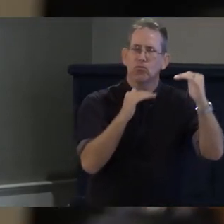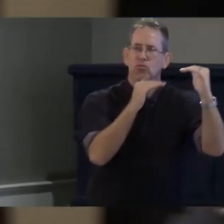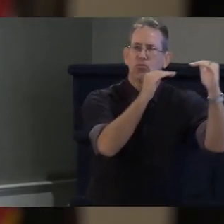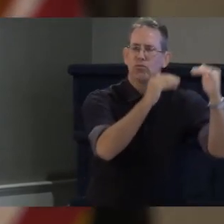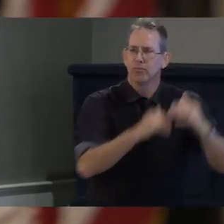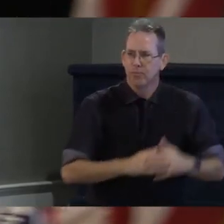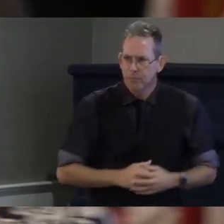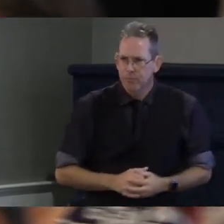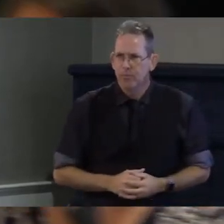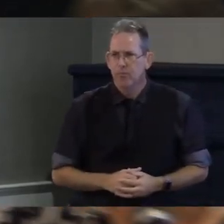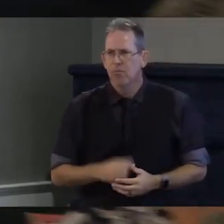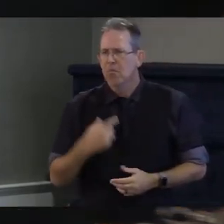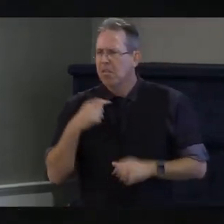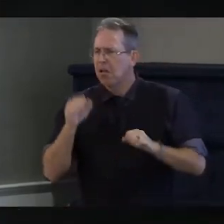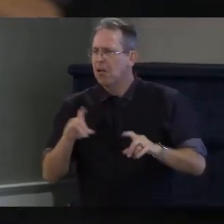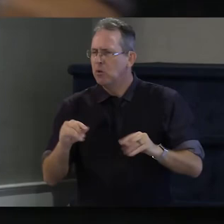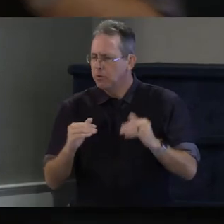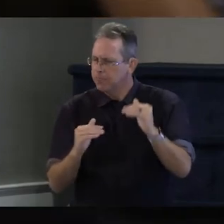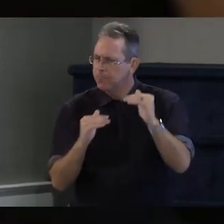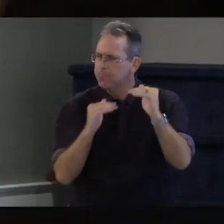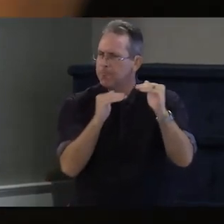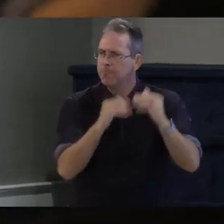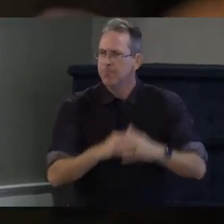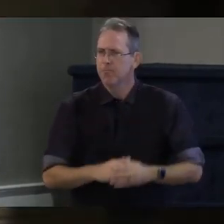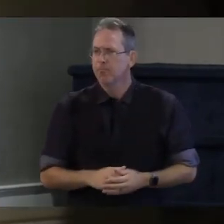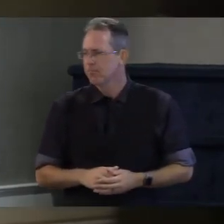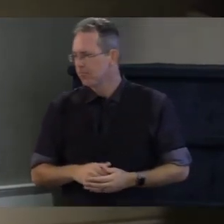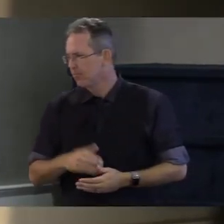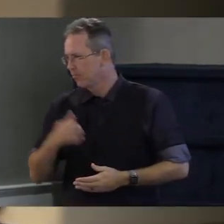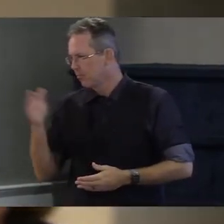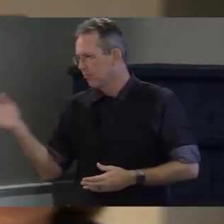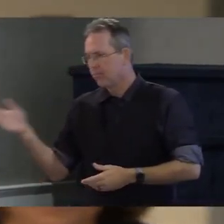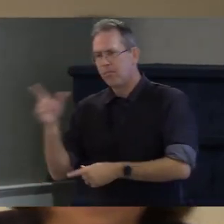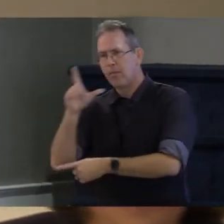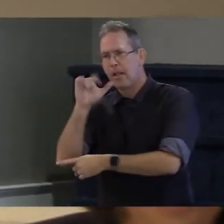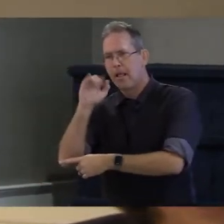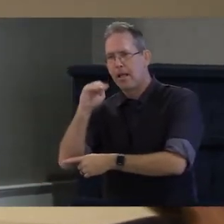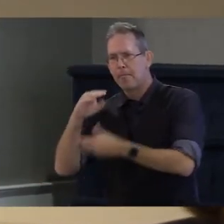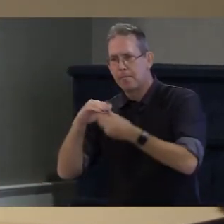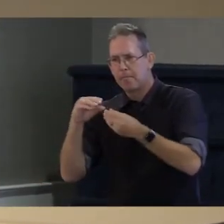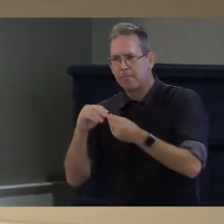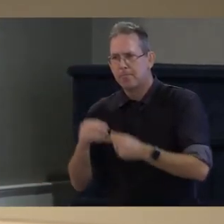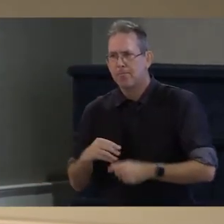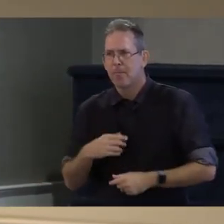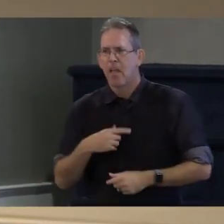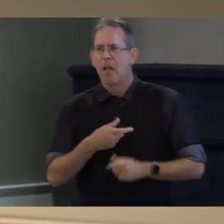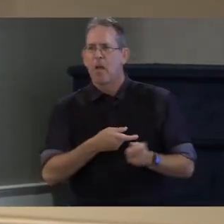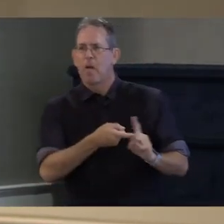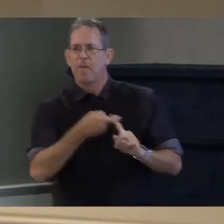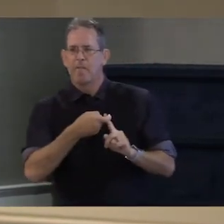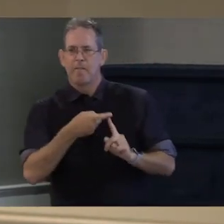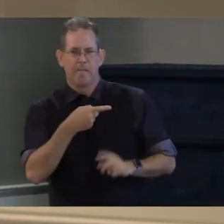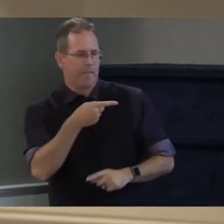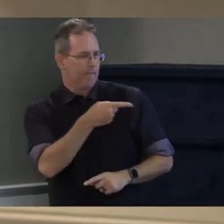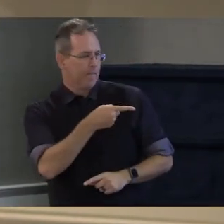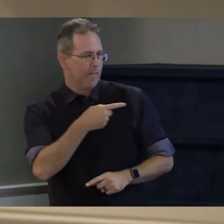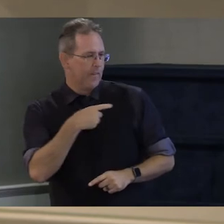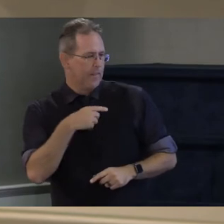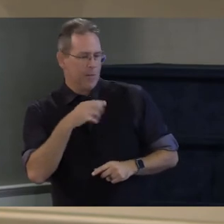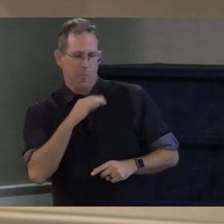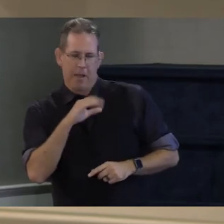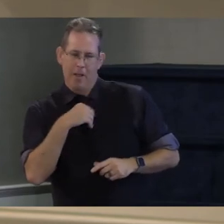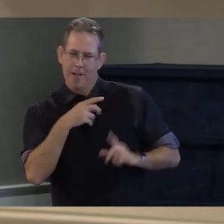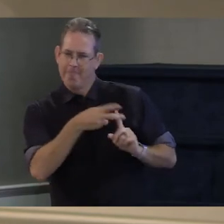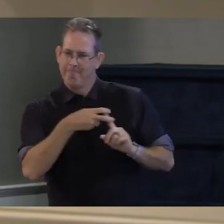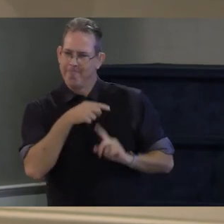uh so erica and and becca have totally stolen my thunder those those are absolutely the points i want to hammer home pegging it to the rate of inflation